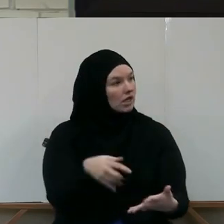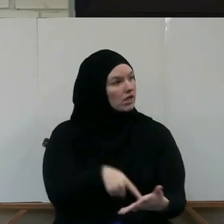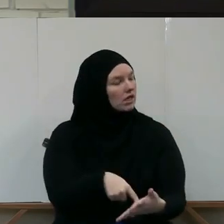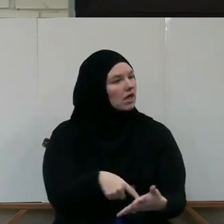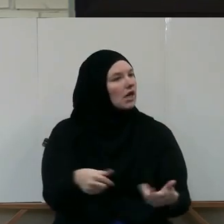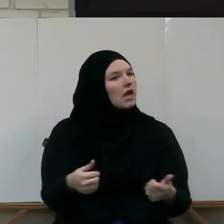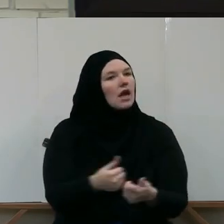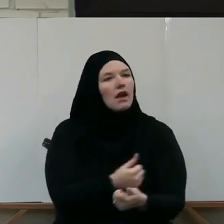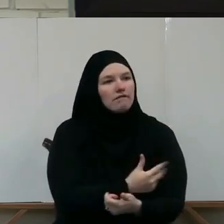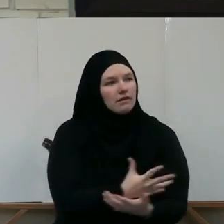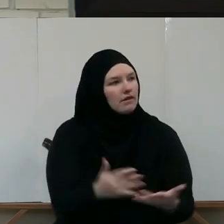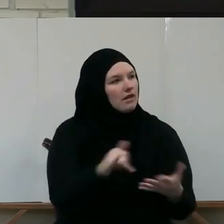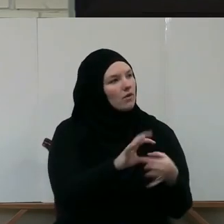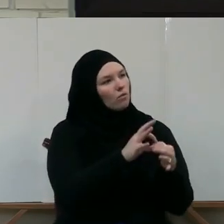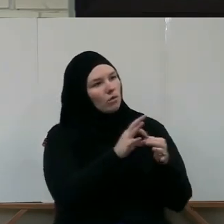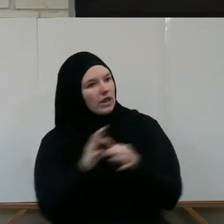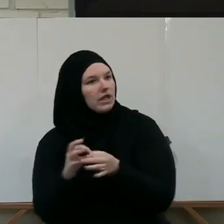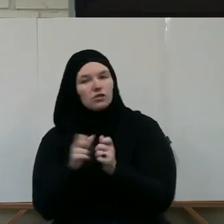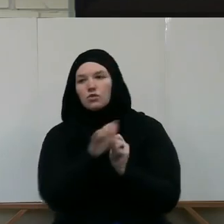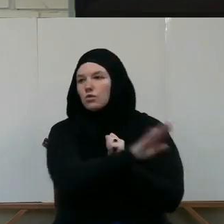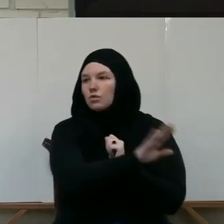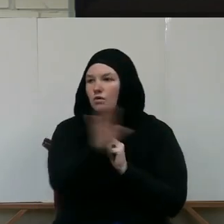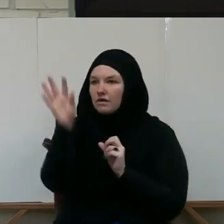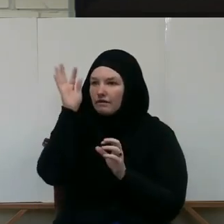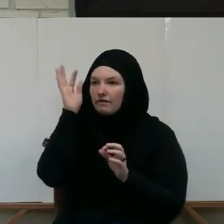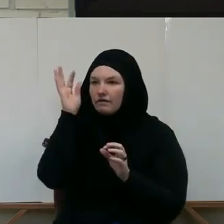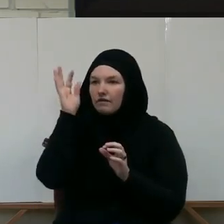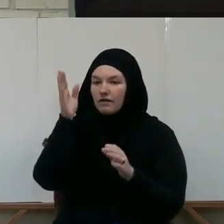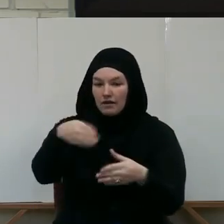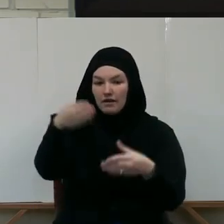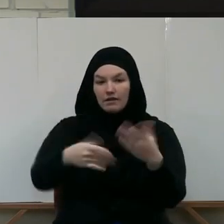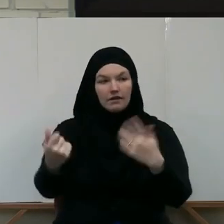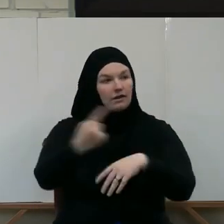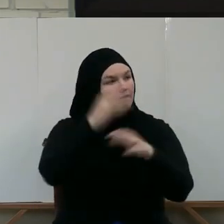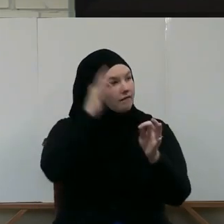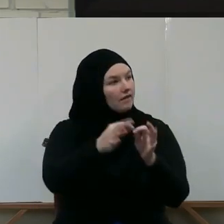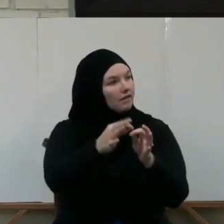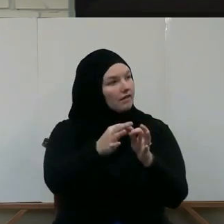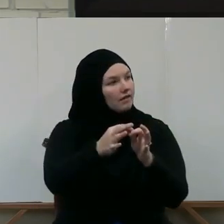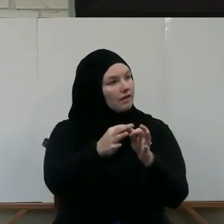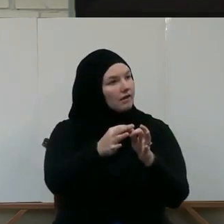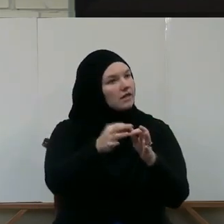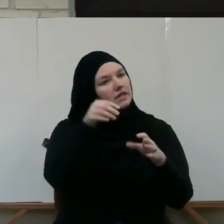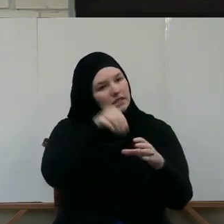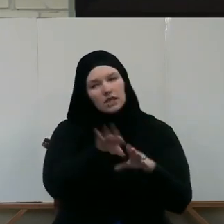That relates to your fate At the end of the day Is actually in your hand